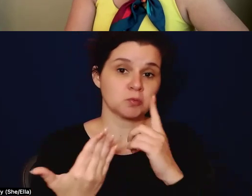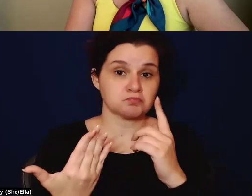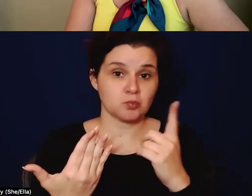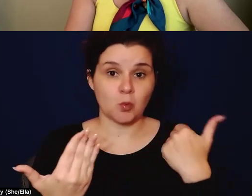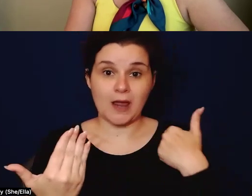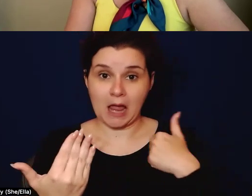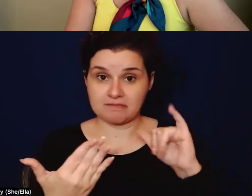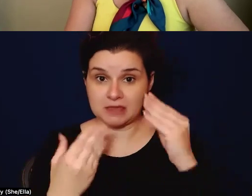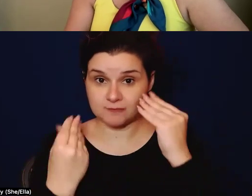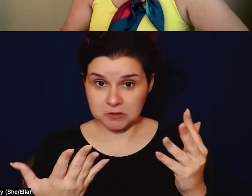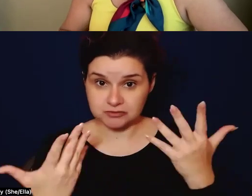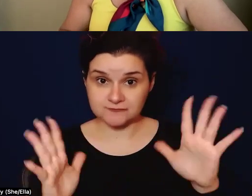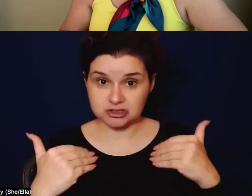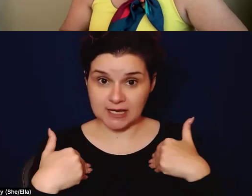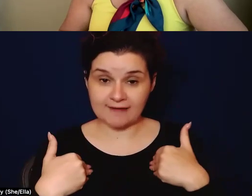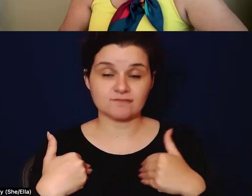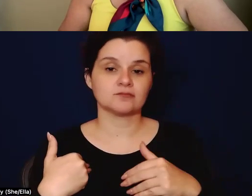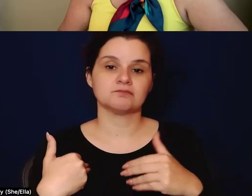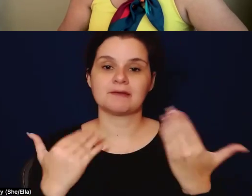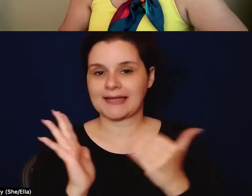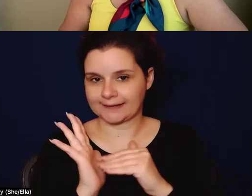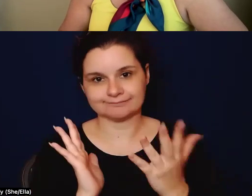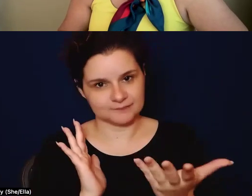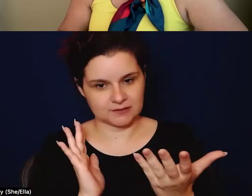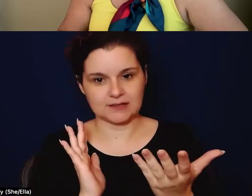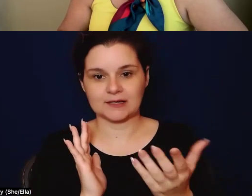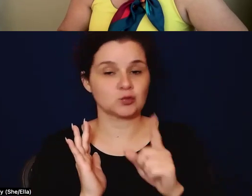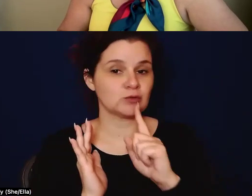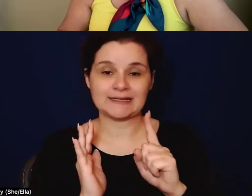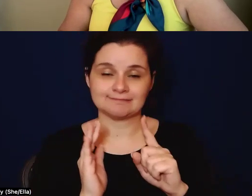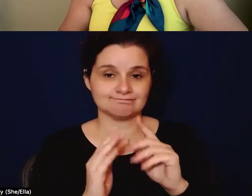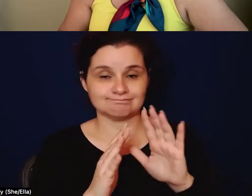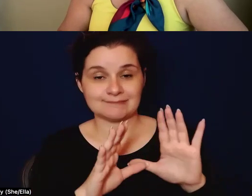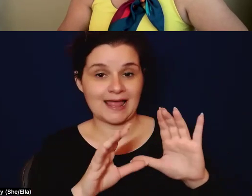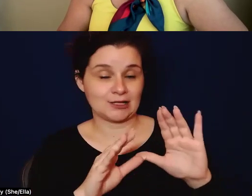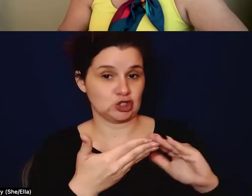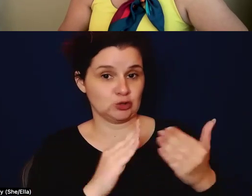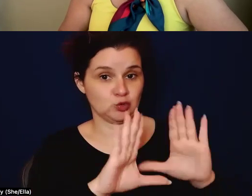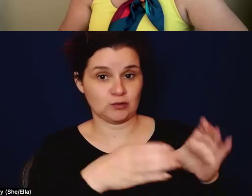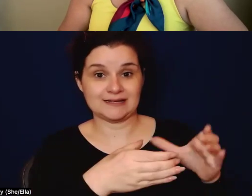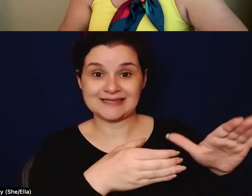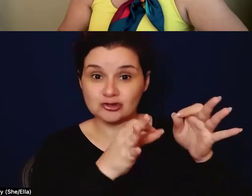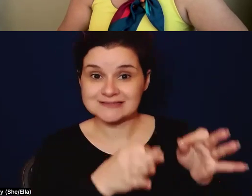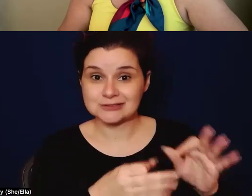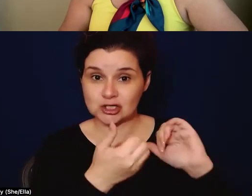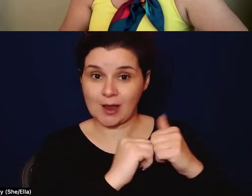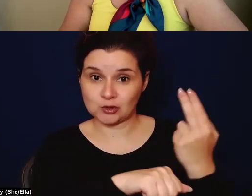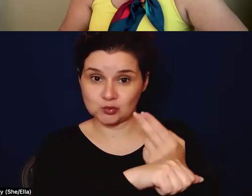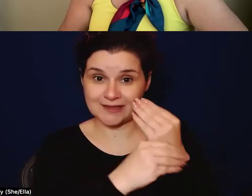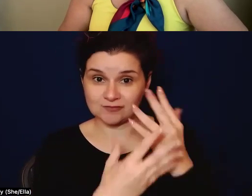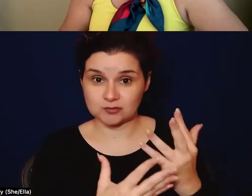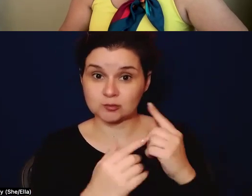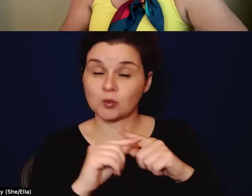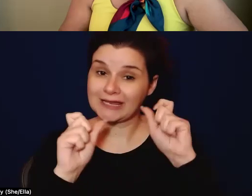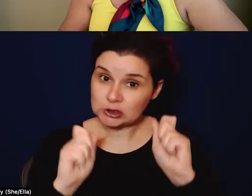have that information, you know, it's really, again, up to the community, how we use it, but that we can use those